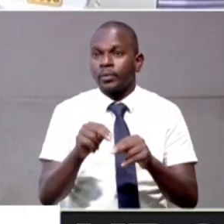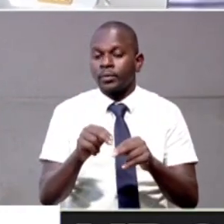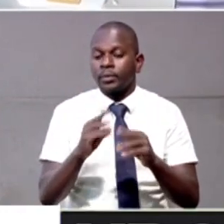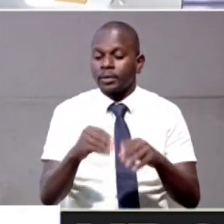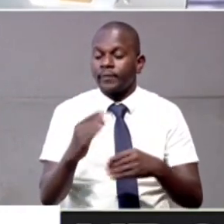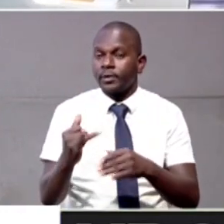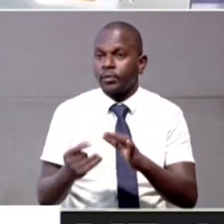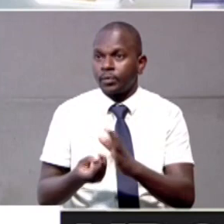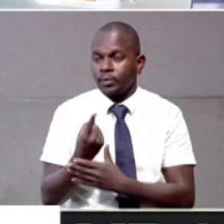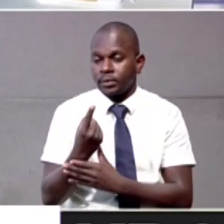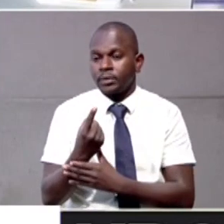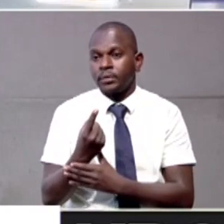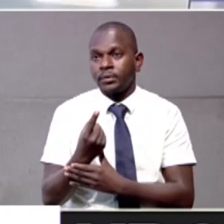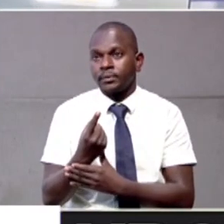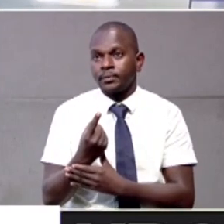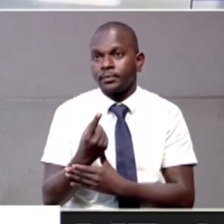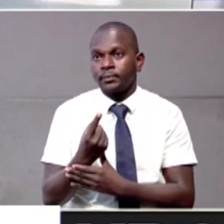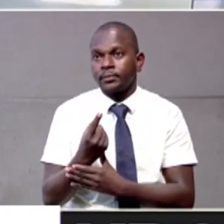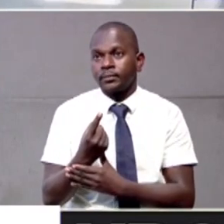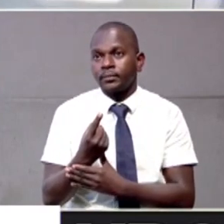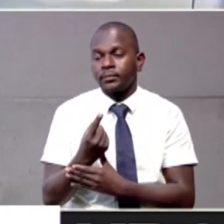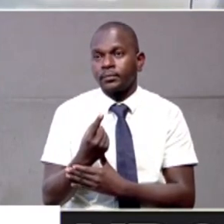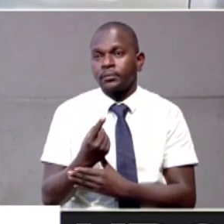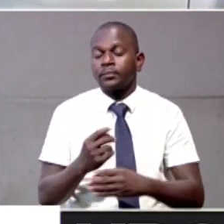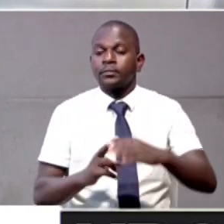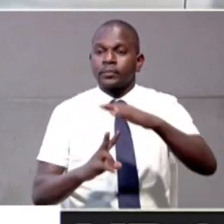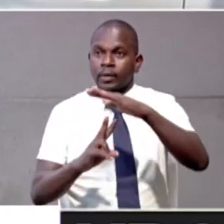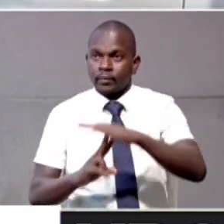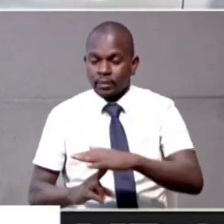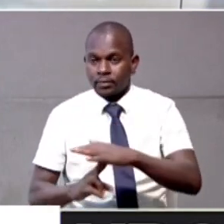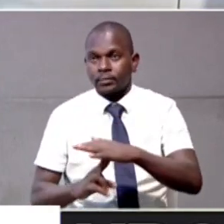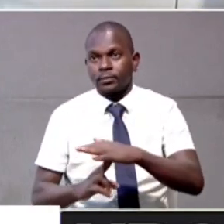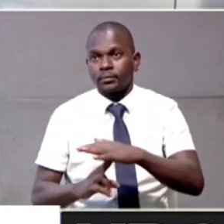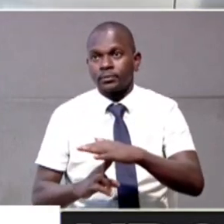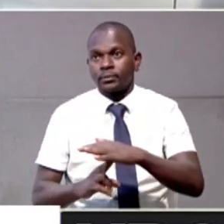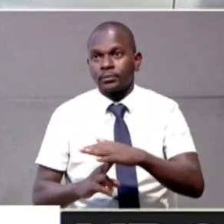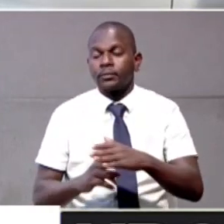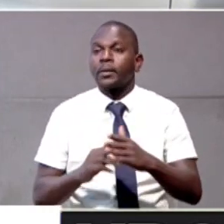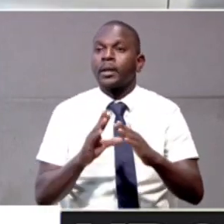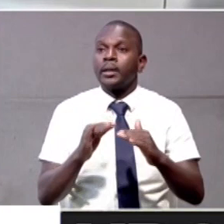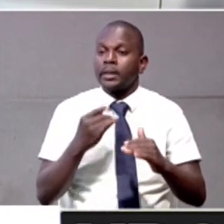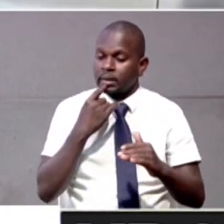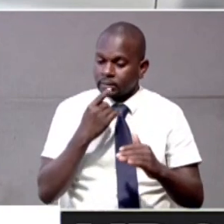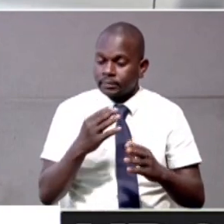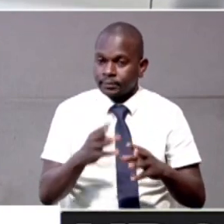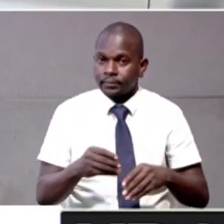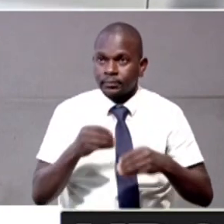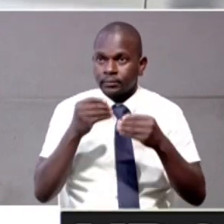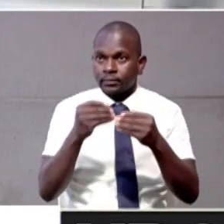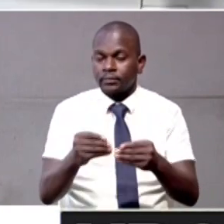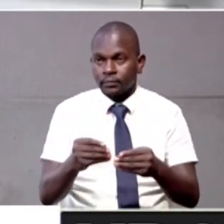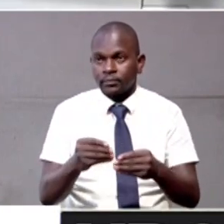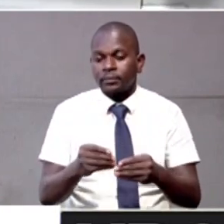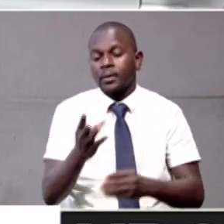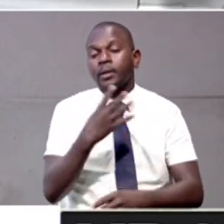opportunity, they are very vulnerable. They are saying, let's give the